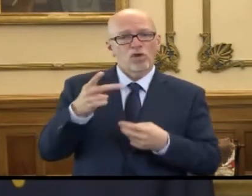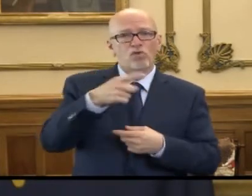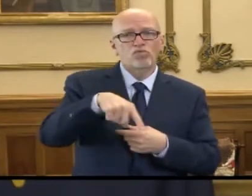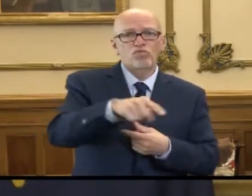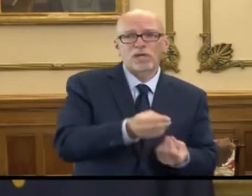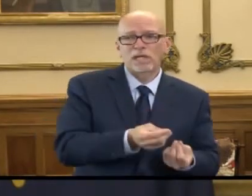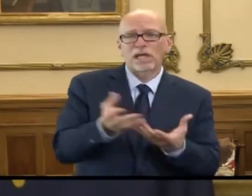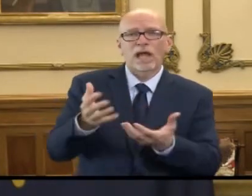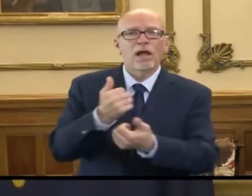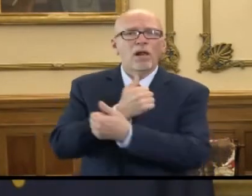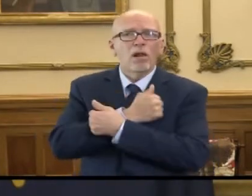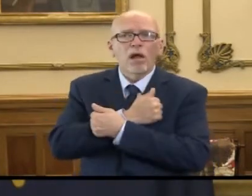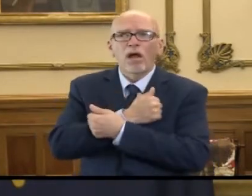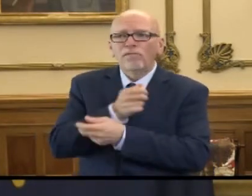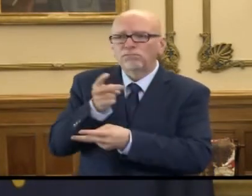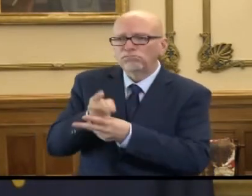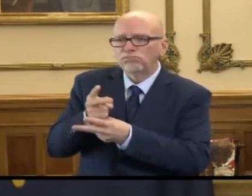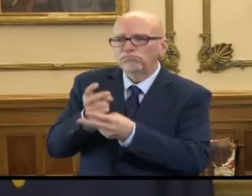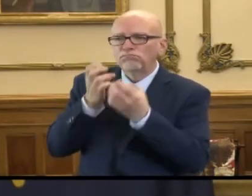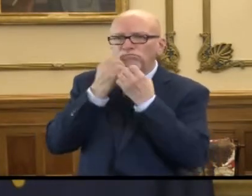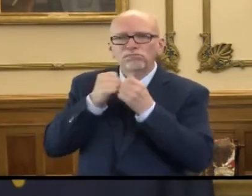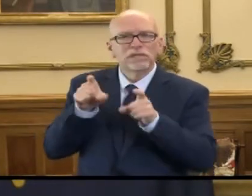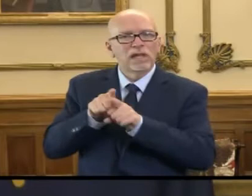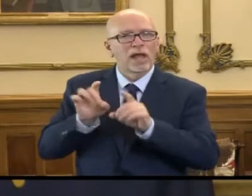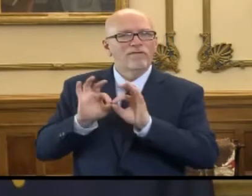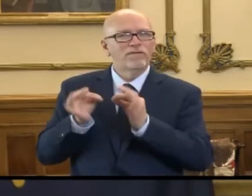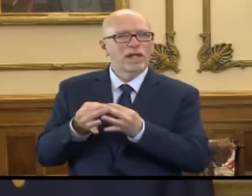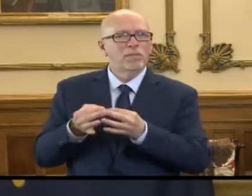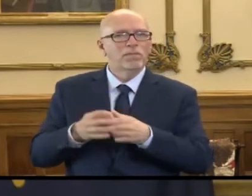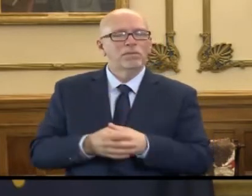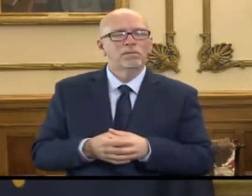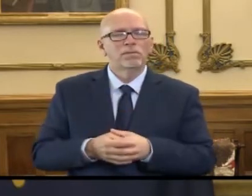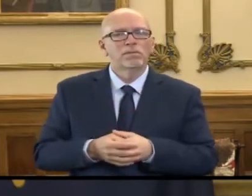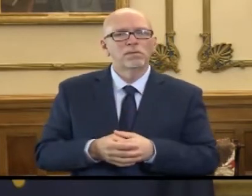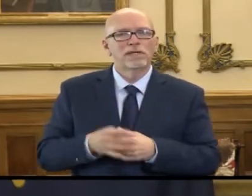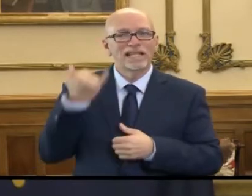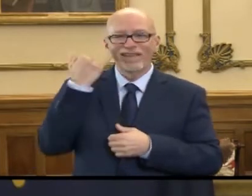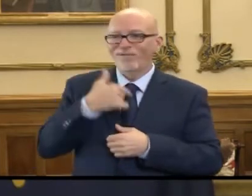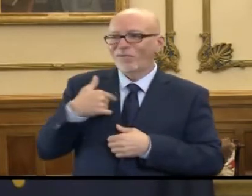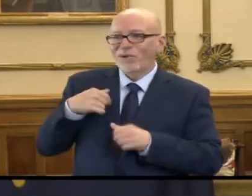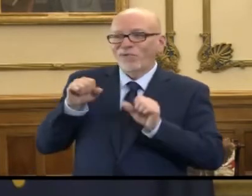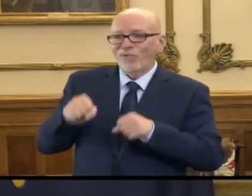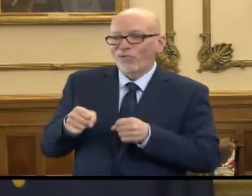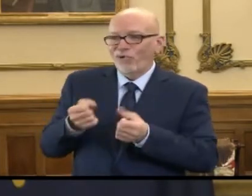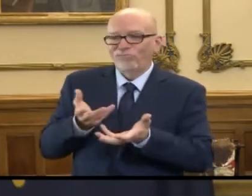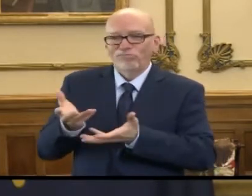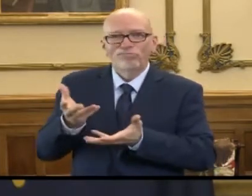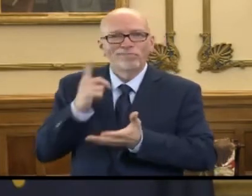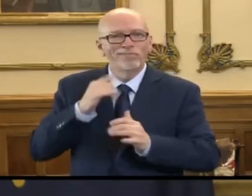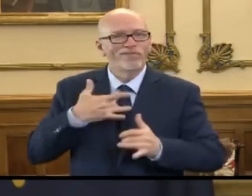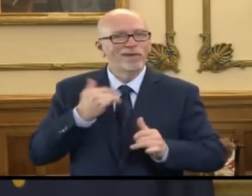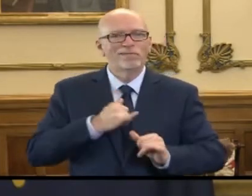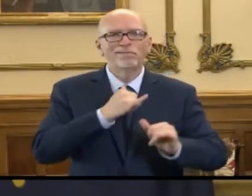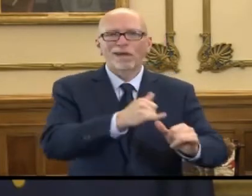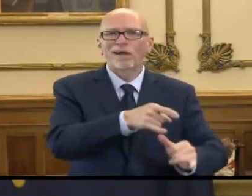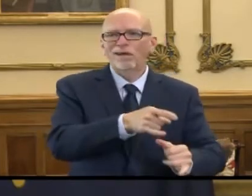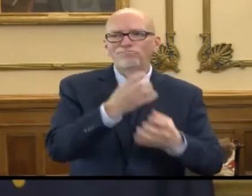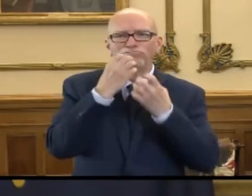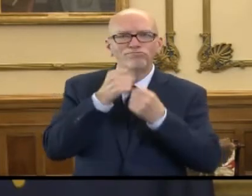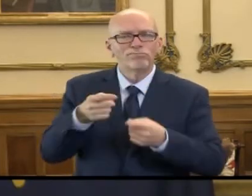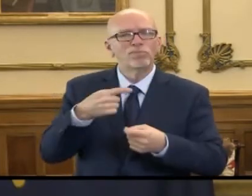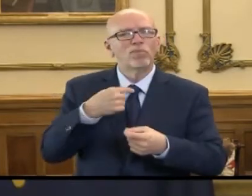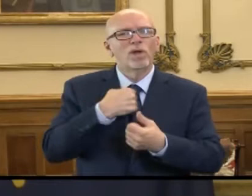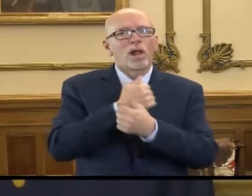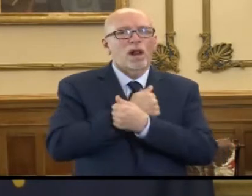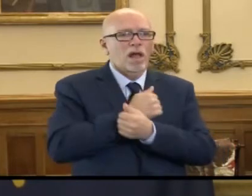the kind of love, care, and compassion we would have had we been able to be by his side. We love you for your